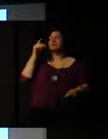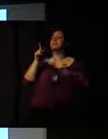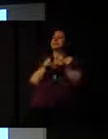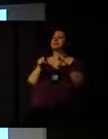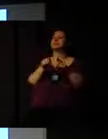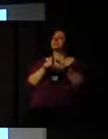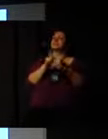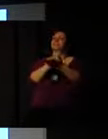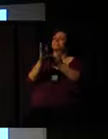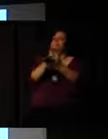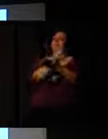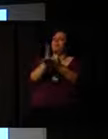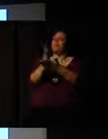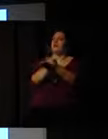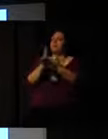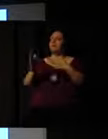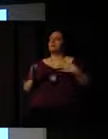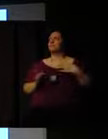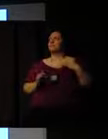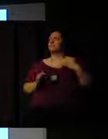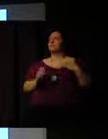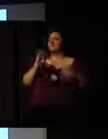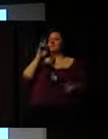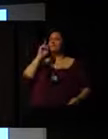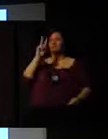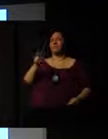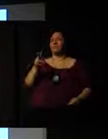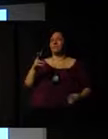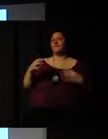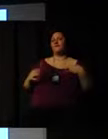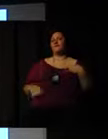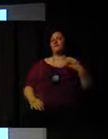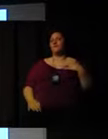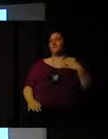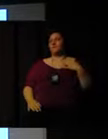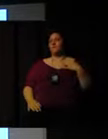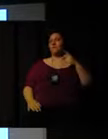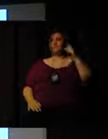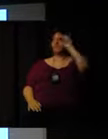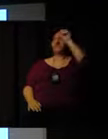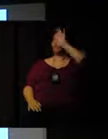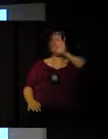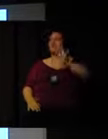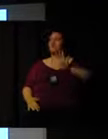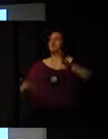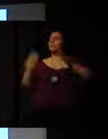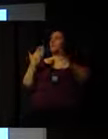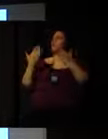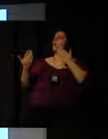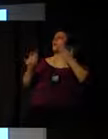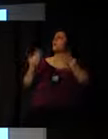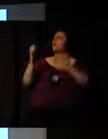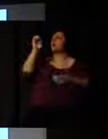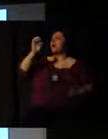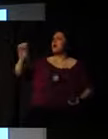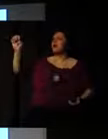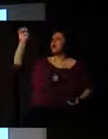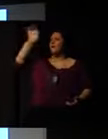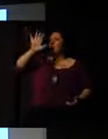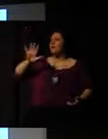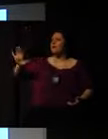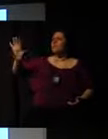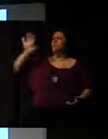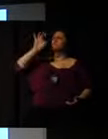If you look at a volunteer in South Africa now compared to a volunteer in Europe or the United States, it's very different because